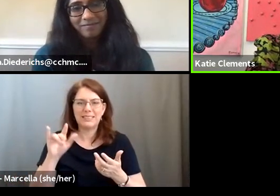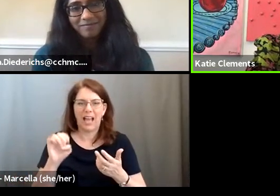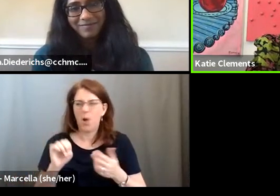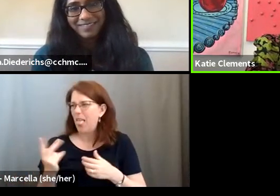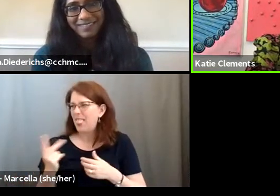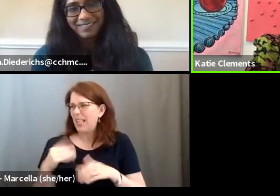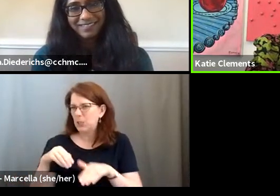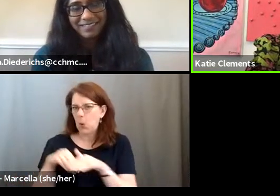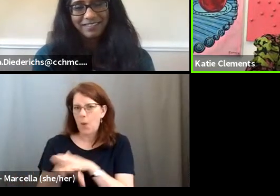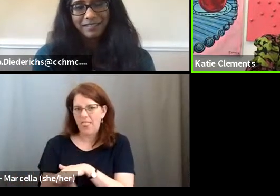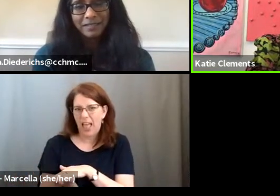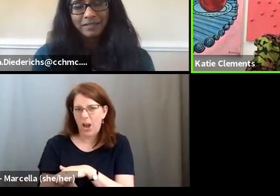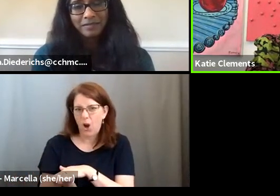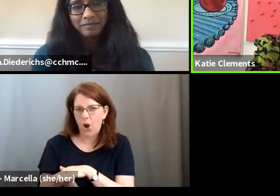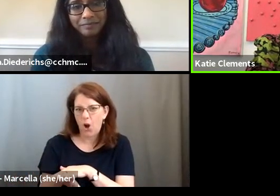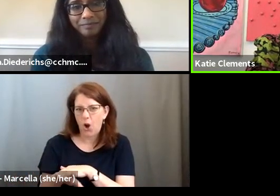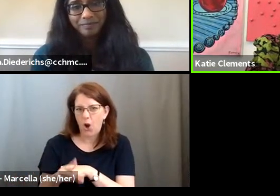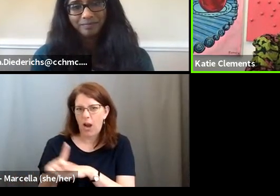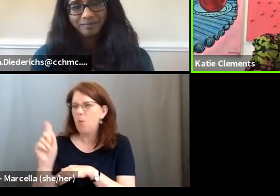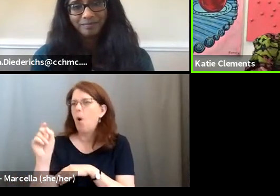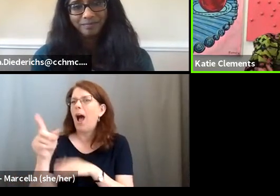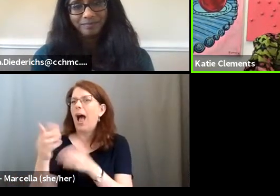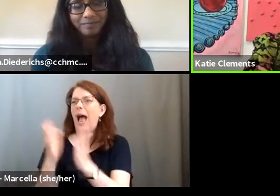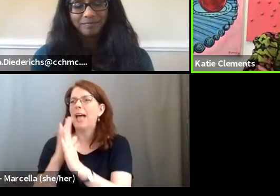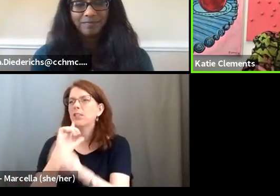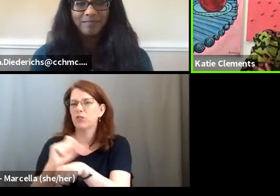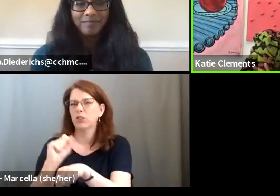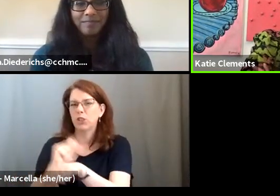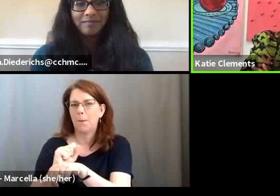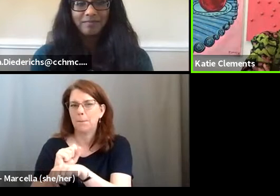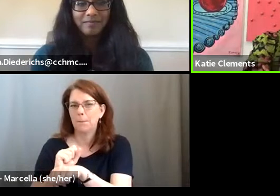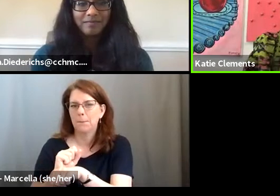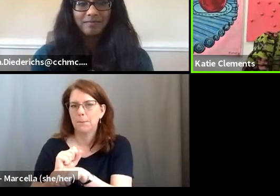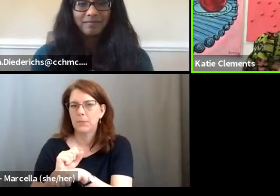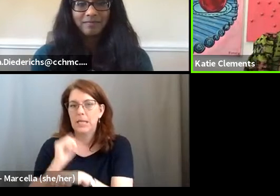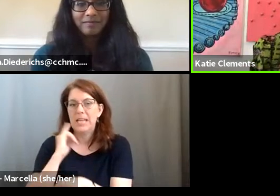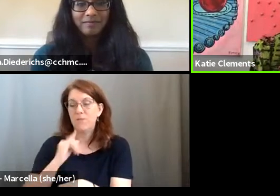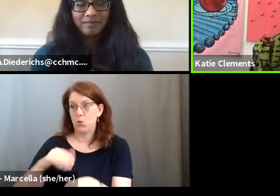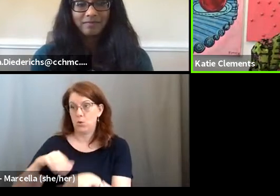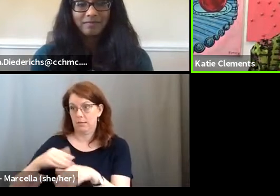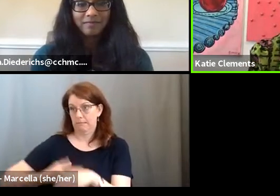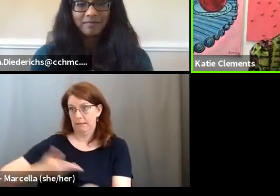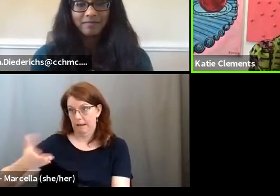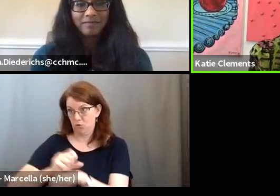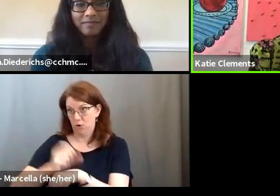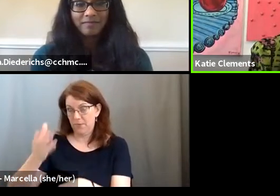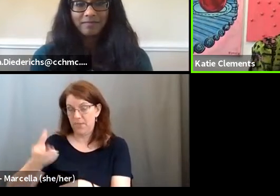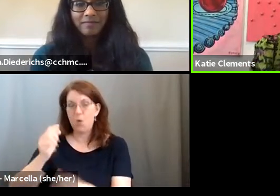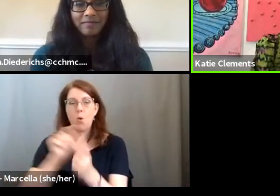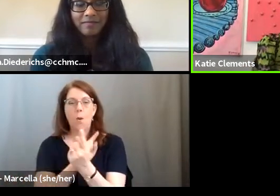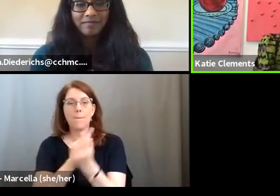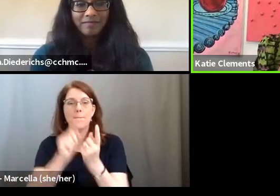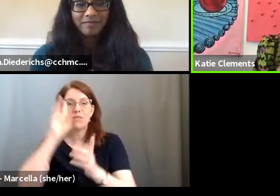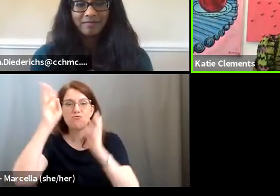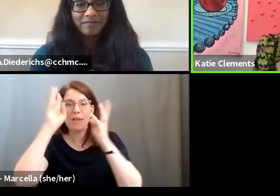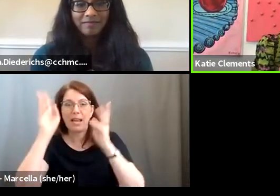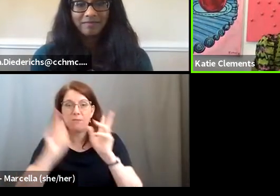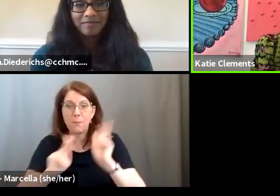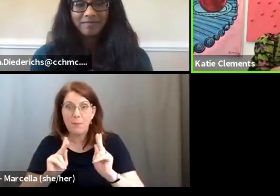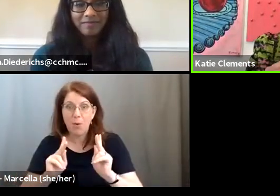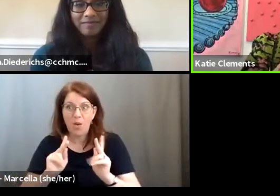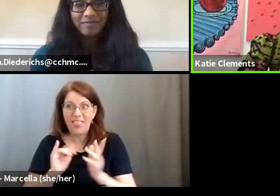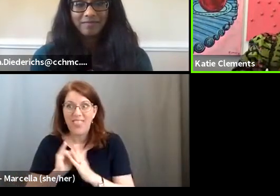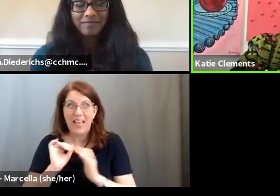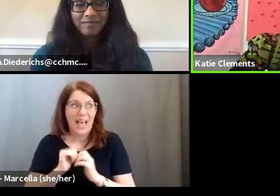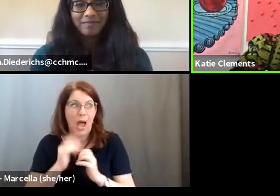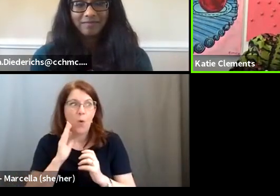go in there and let's go ask for a job because I'm sure if we get a job there, we're going to meet creative people. And then that's